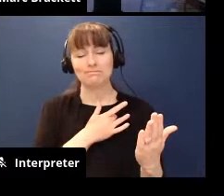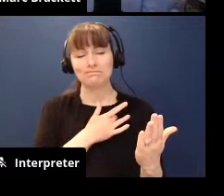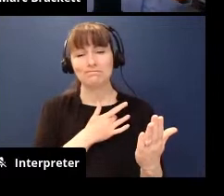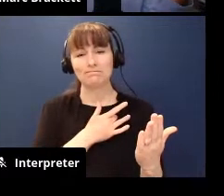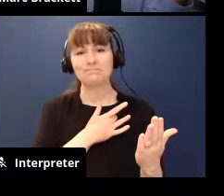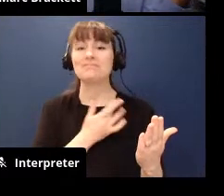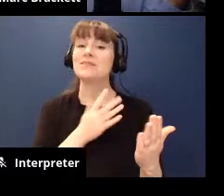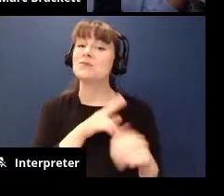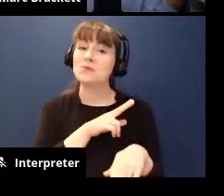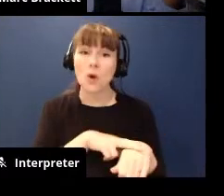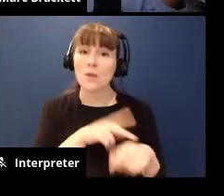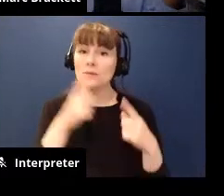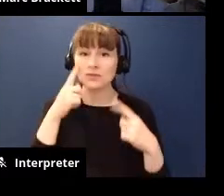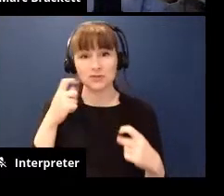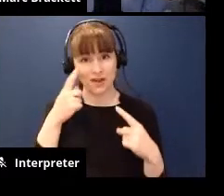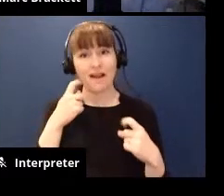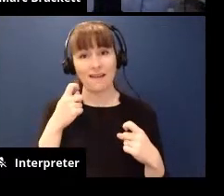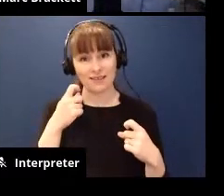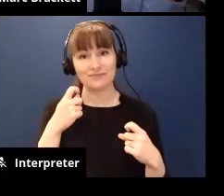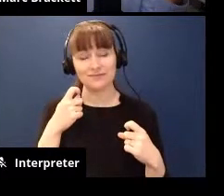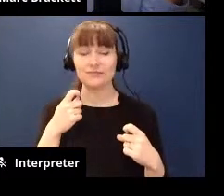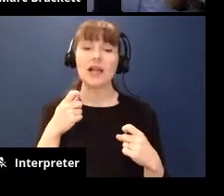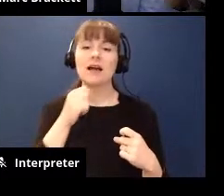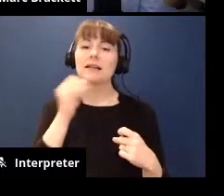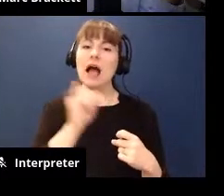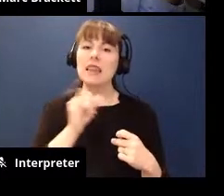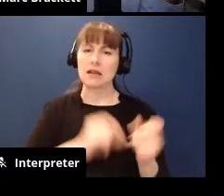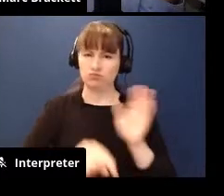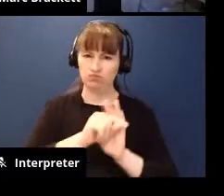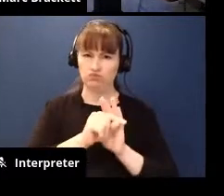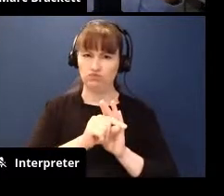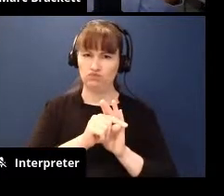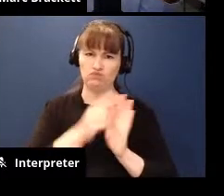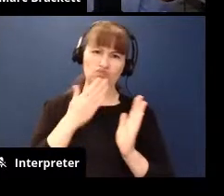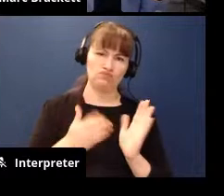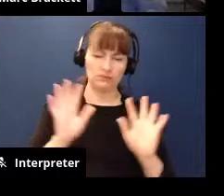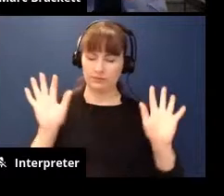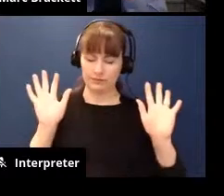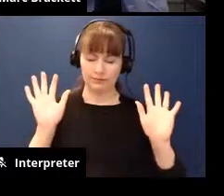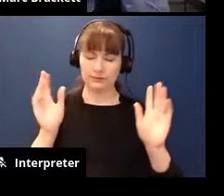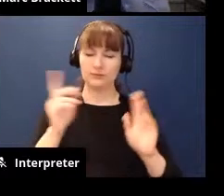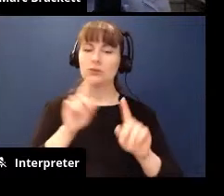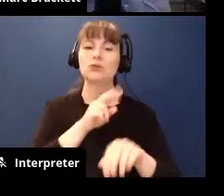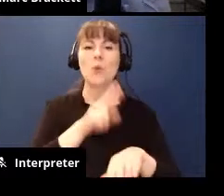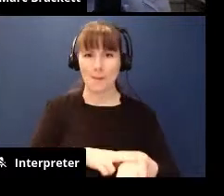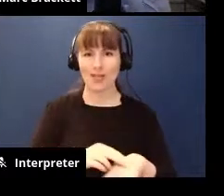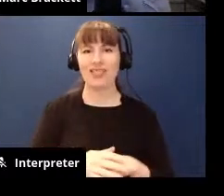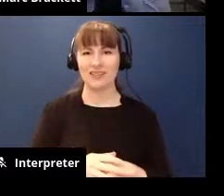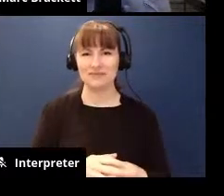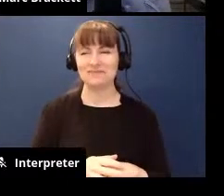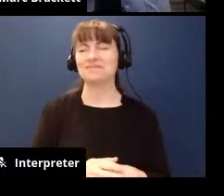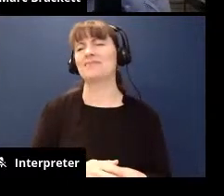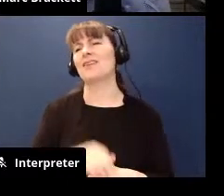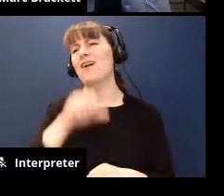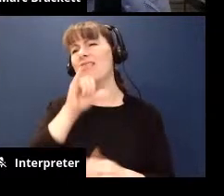it's normal to cry and it's not like there's a bad thing or a good thing absolutely oh i'm gonna cry right now